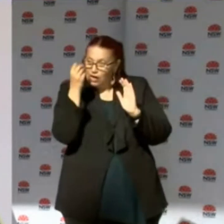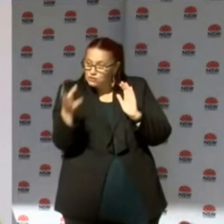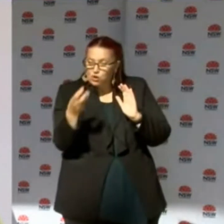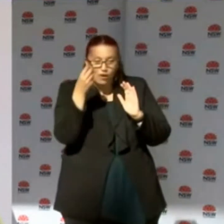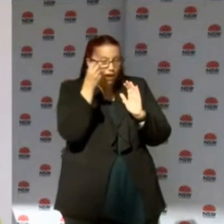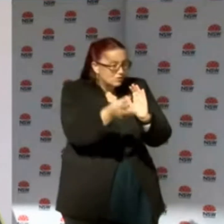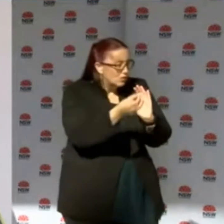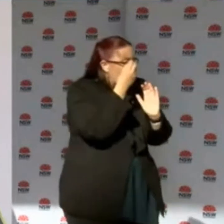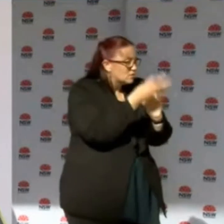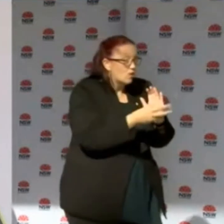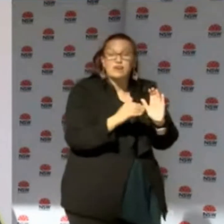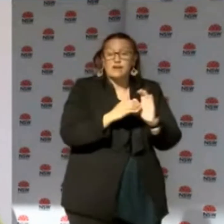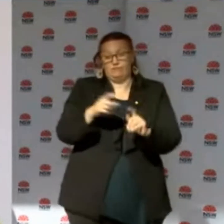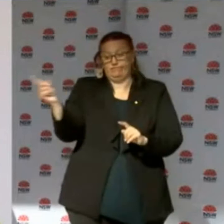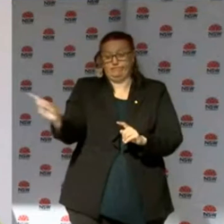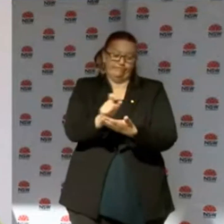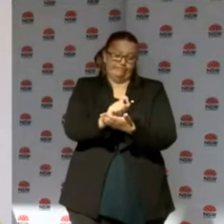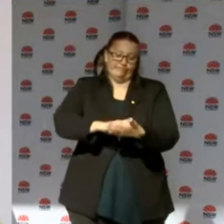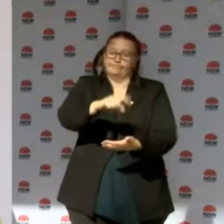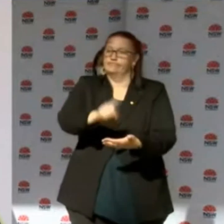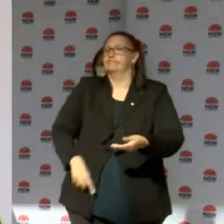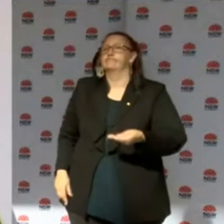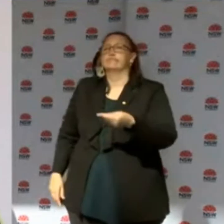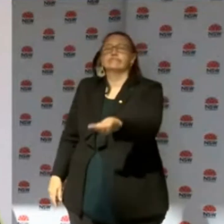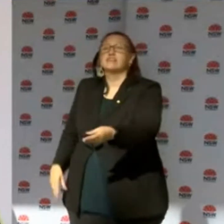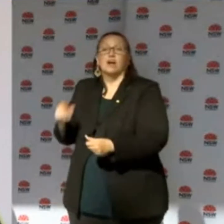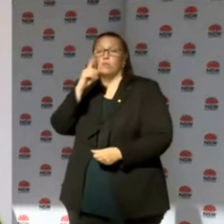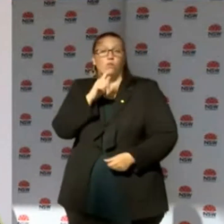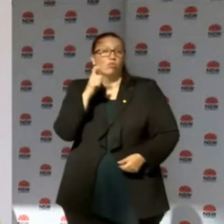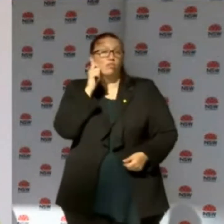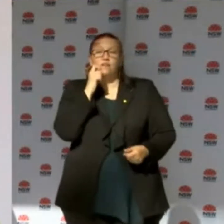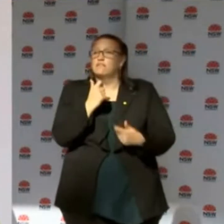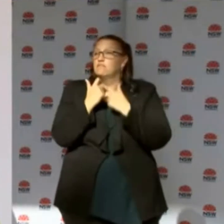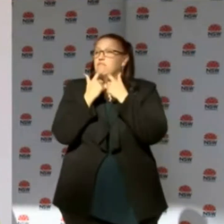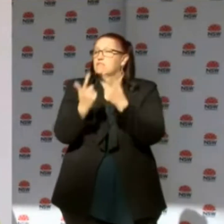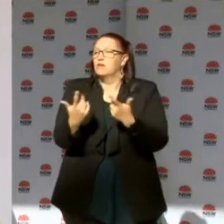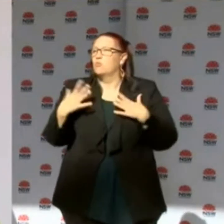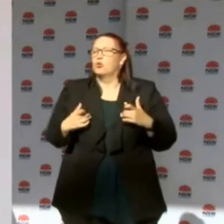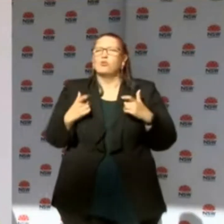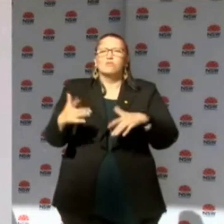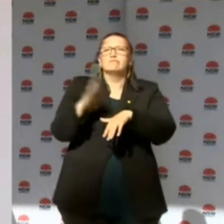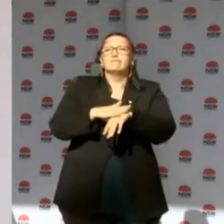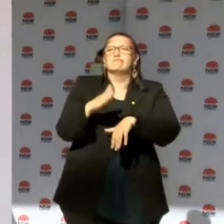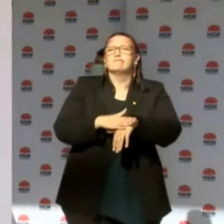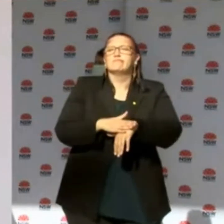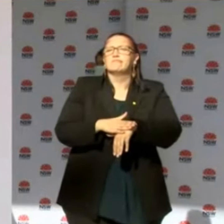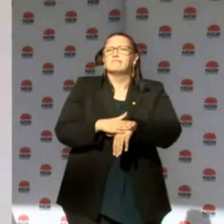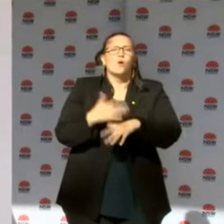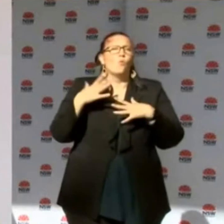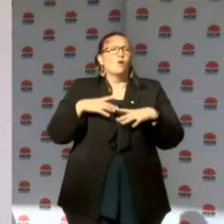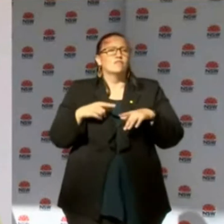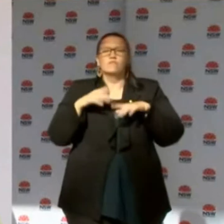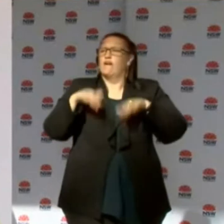seeking people to comply. There are clearly people now that want to be mischievous or simply want to go beyond the order.